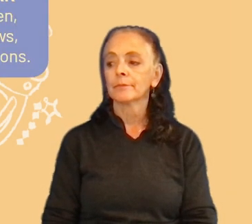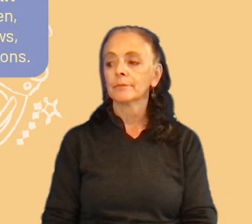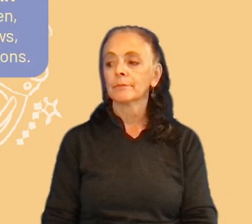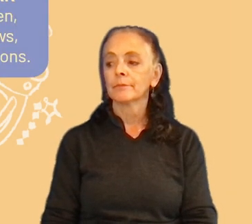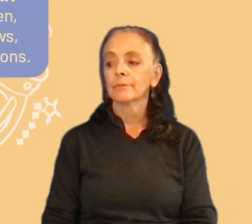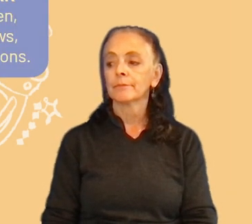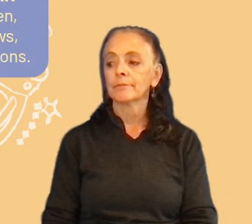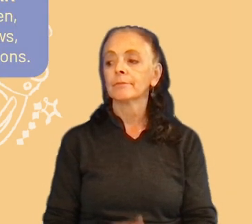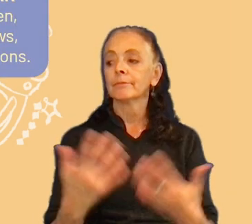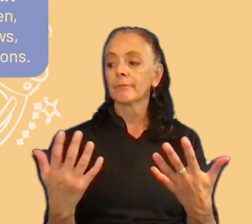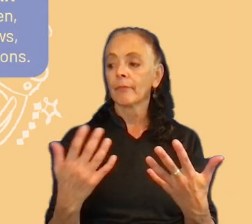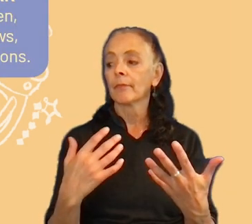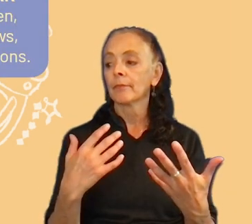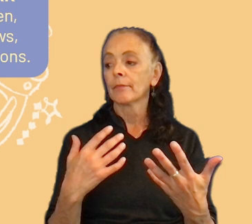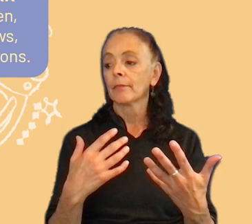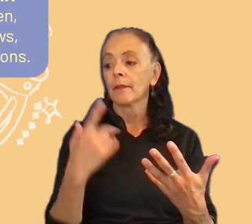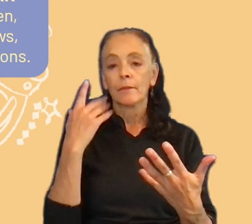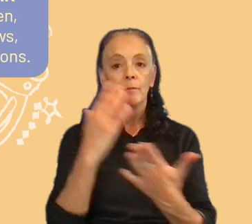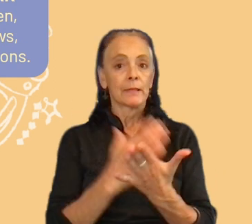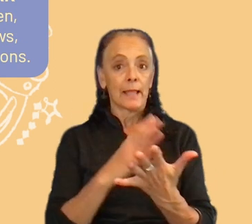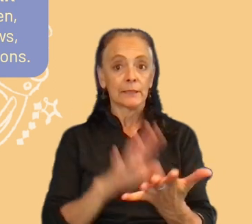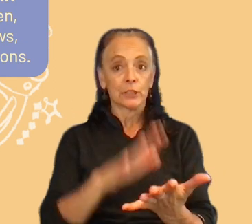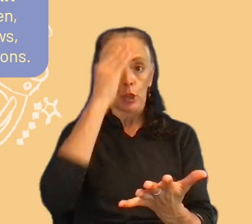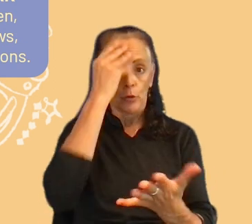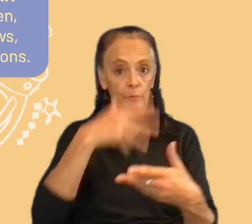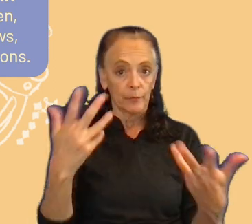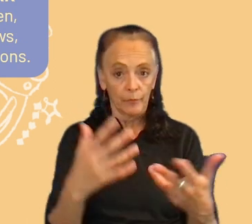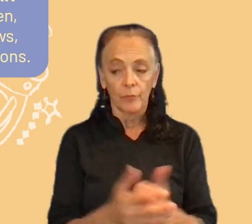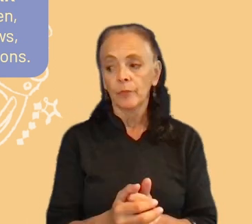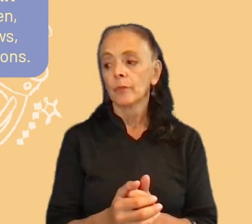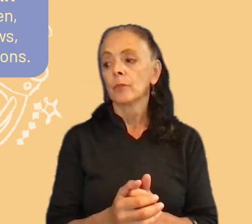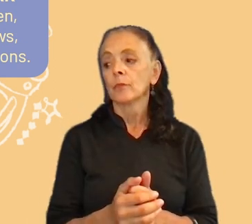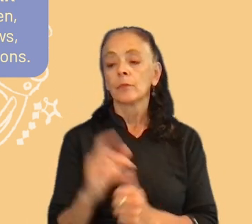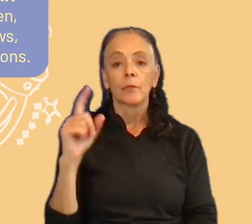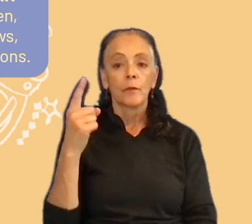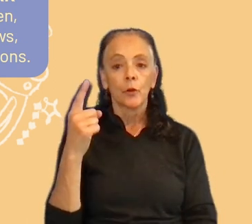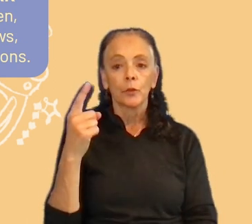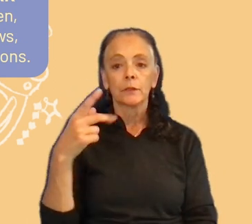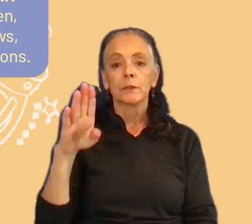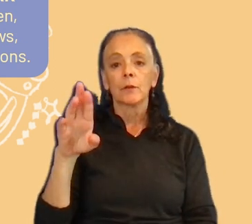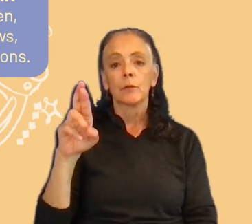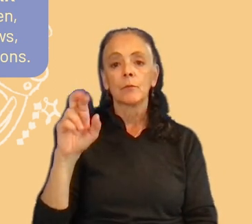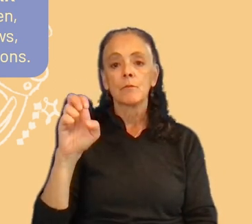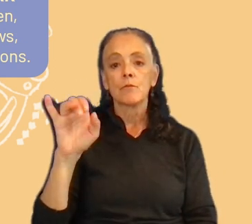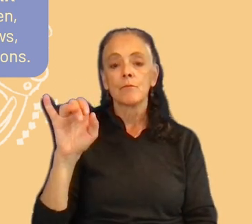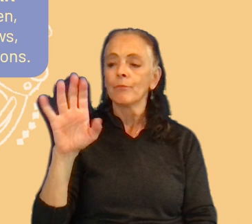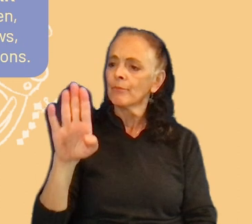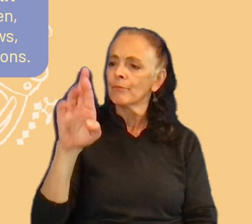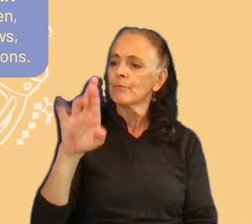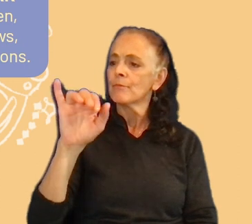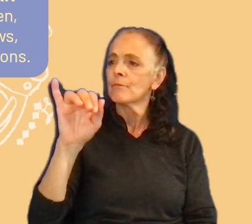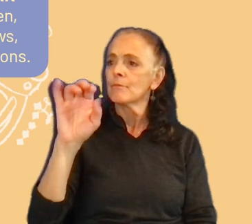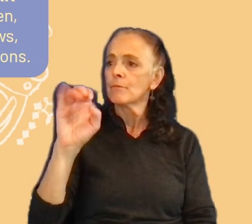So about the lessons learned, the first one is about briefing. The